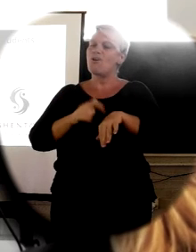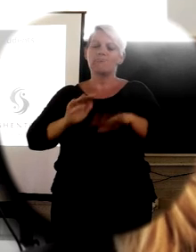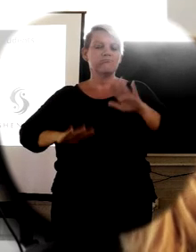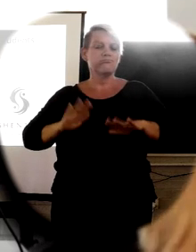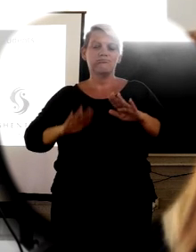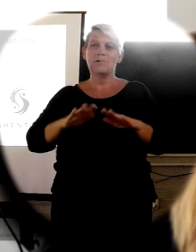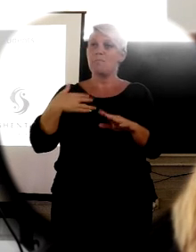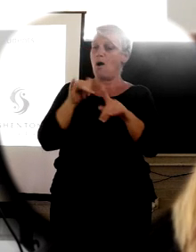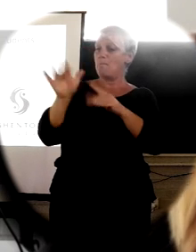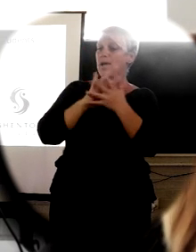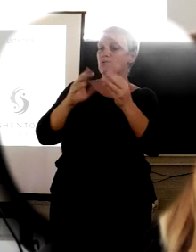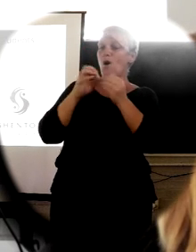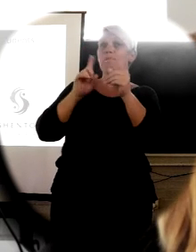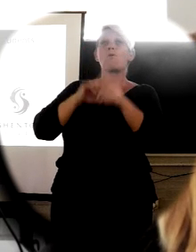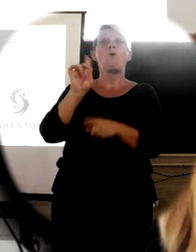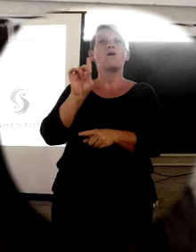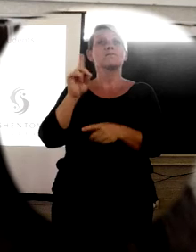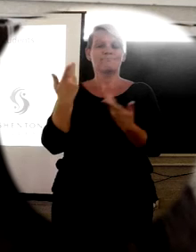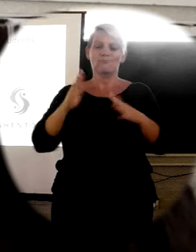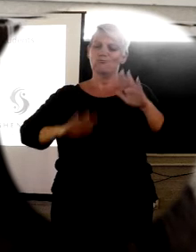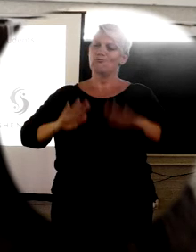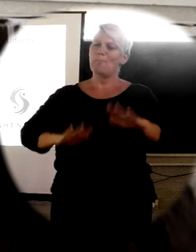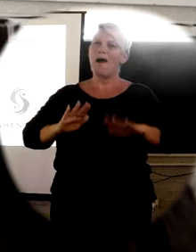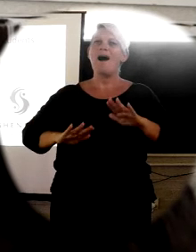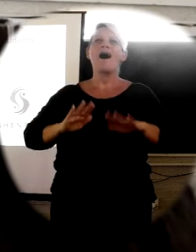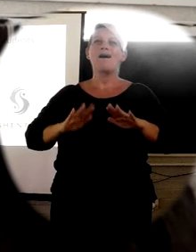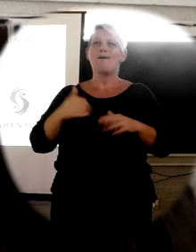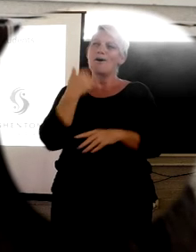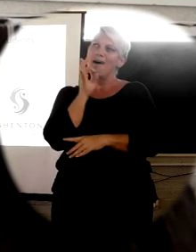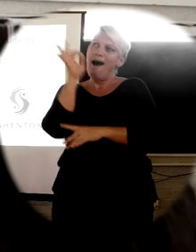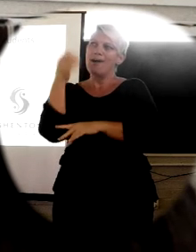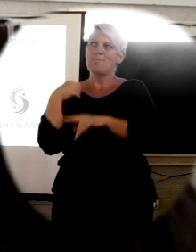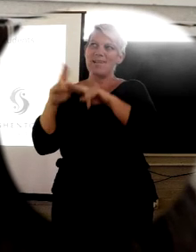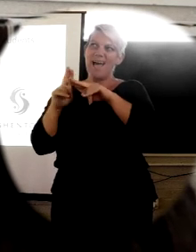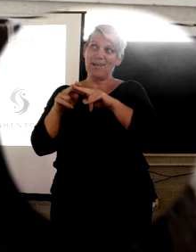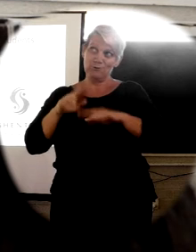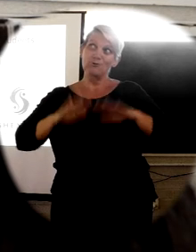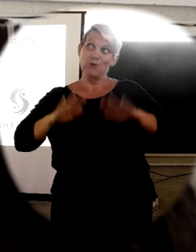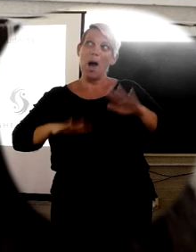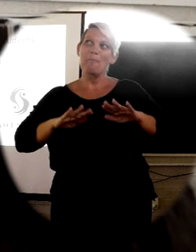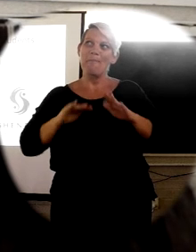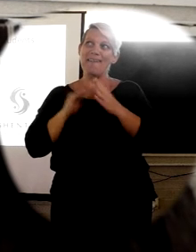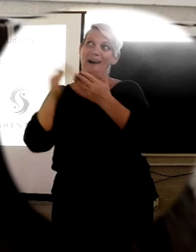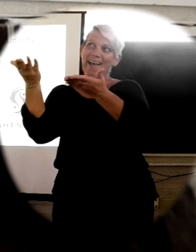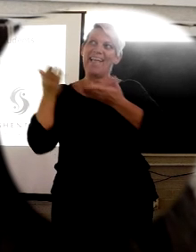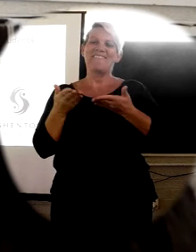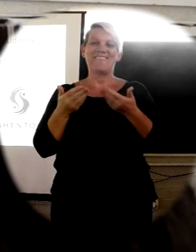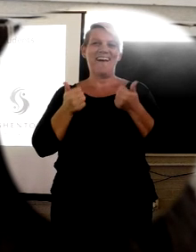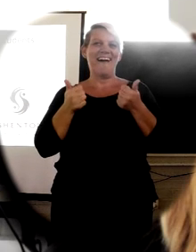My best hobbies is to be a drummer and I always ask my dad for a drum which I now have.